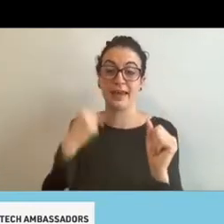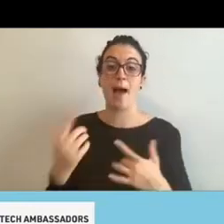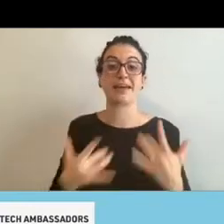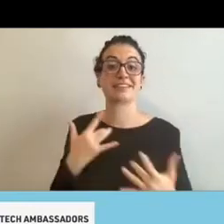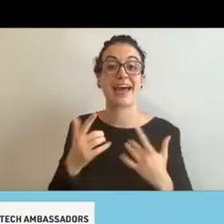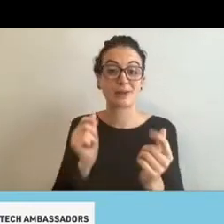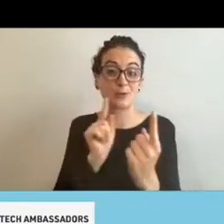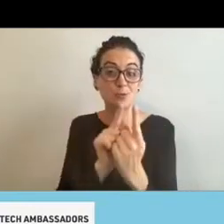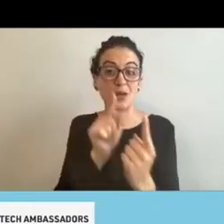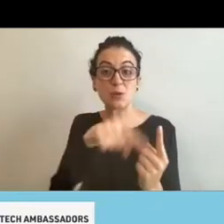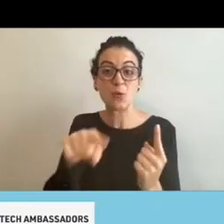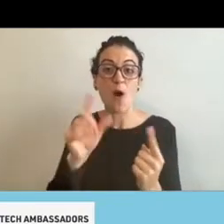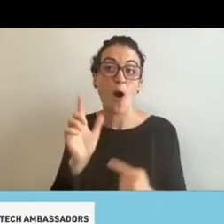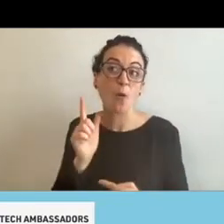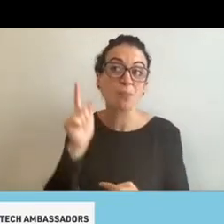one day.